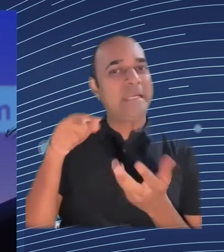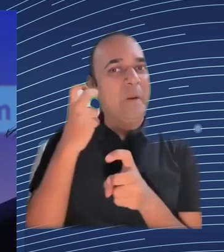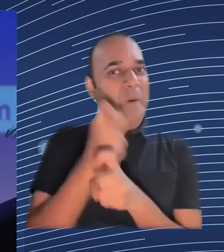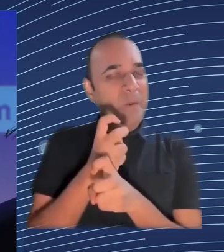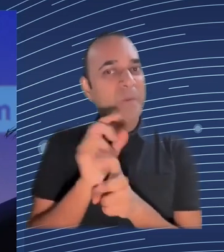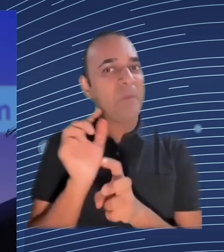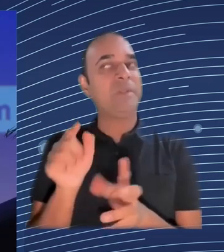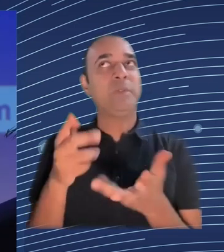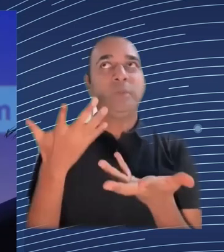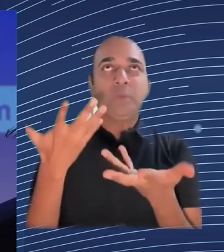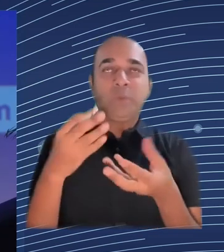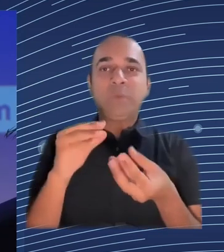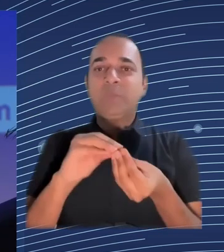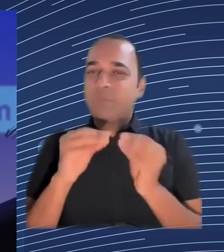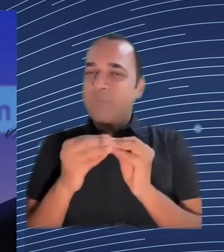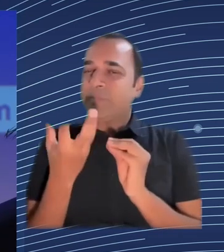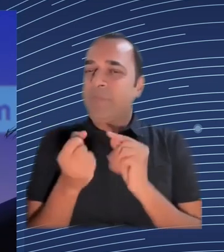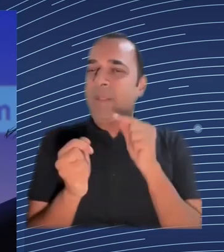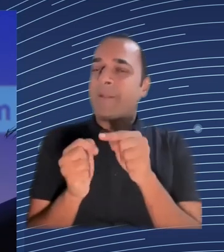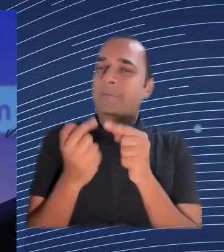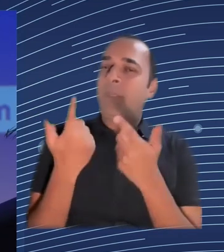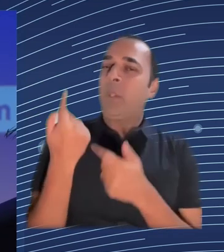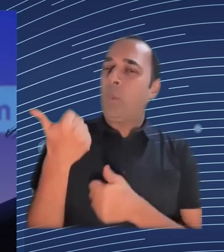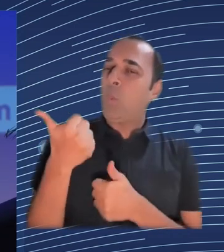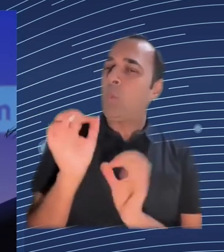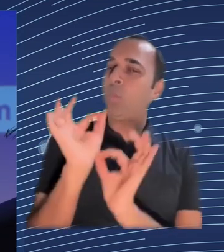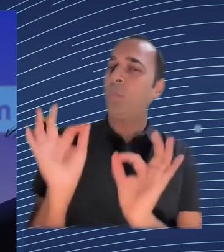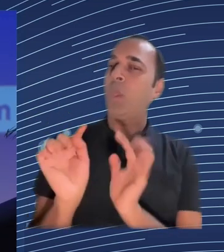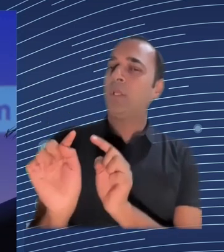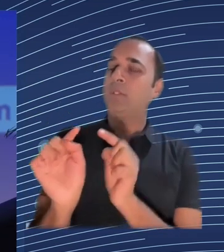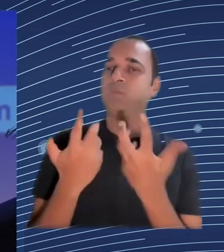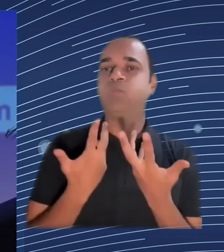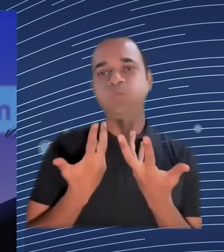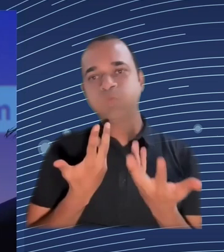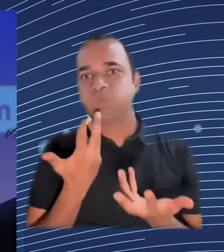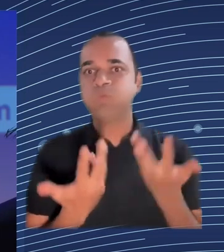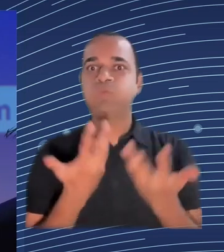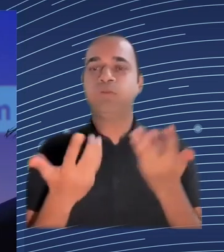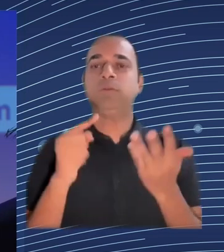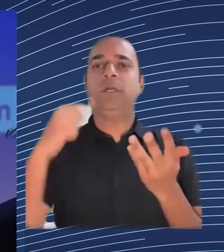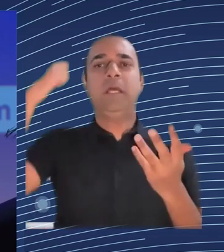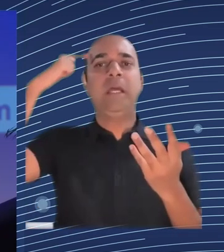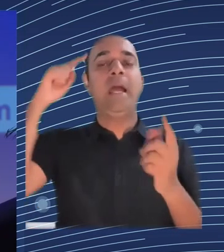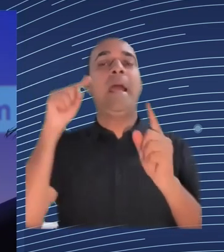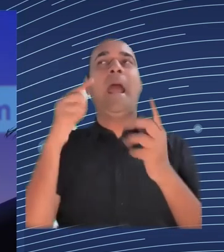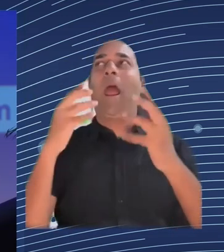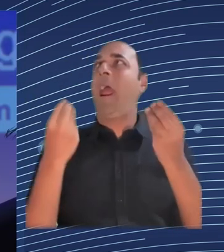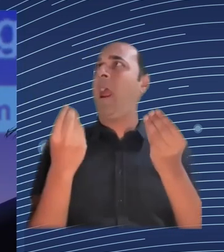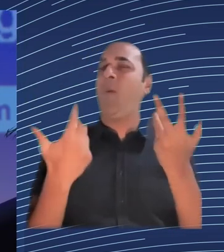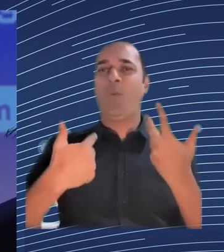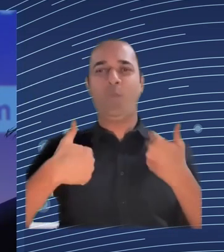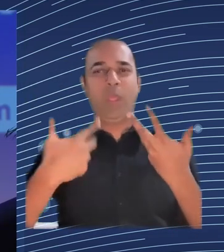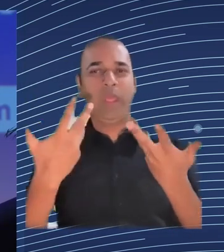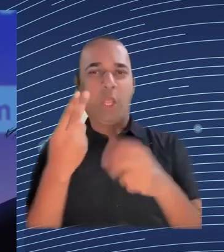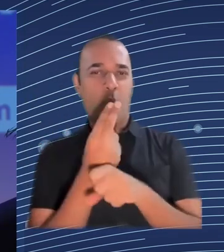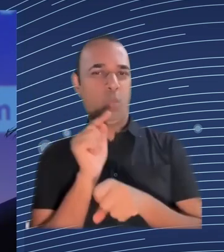receives this this information maybe they are using it not only for health issues but for other purposes